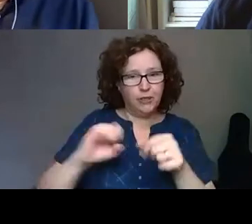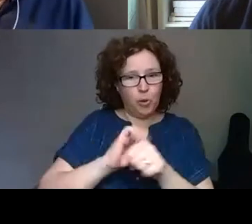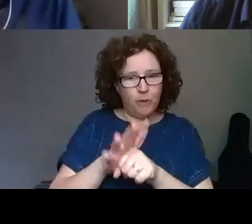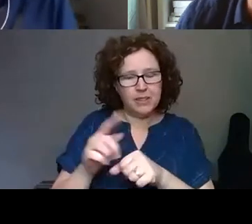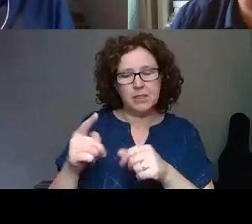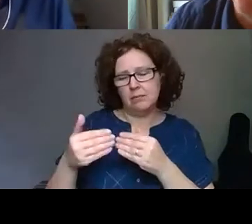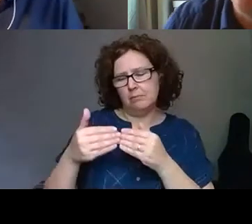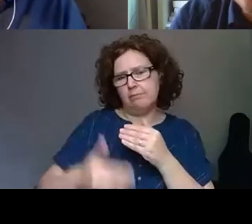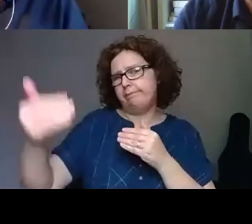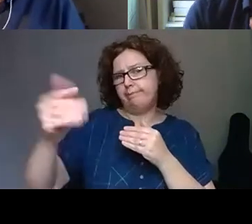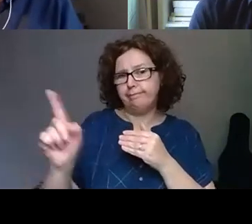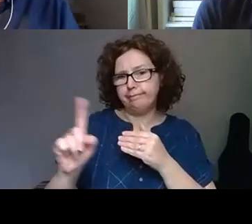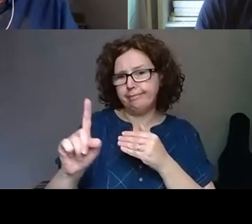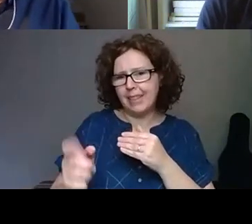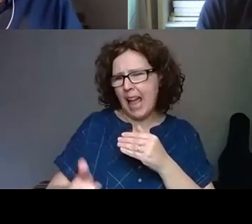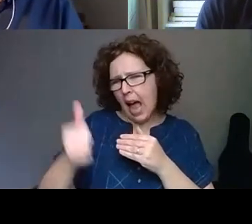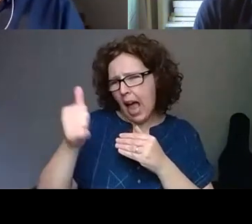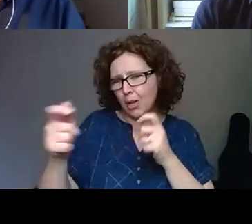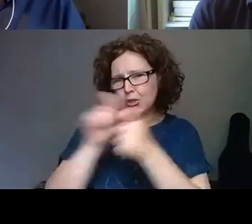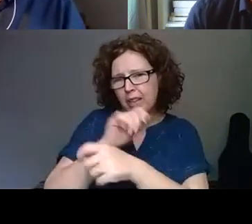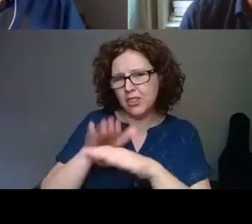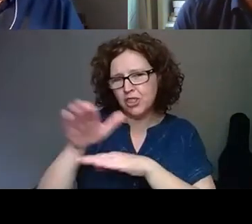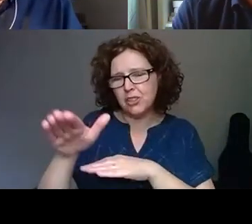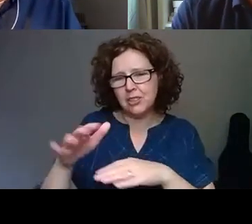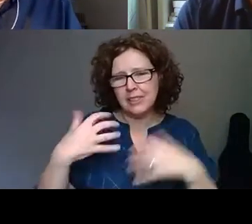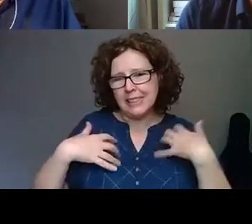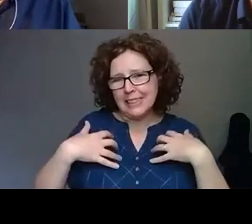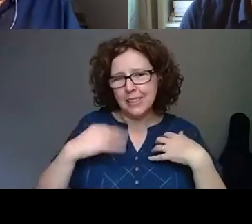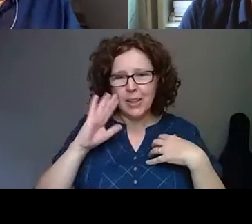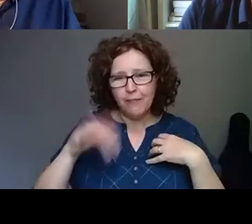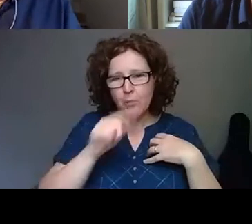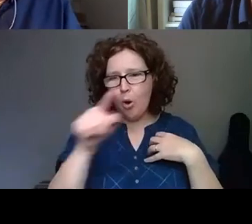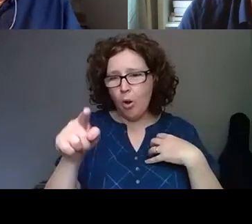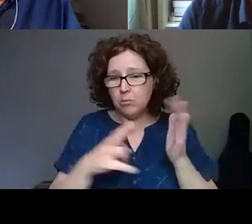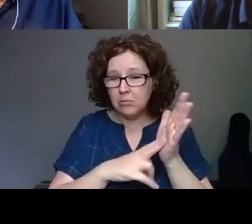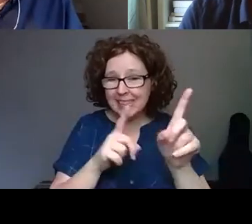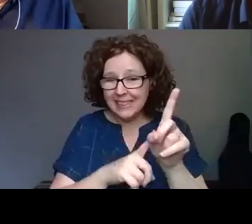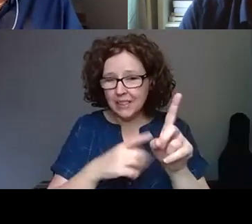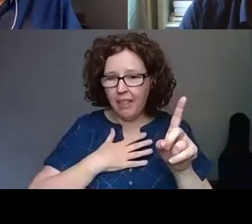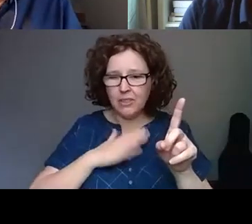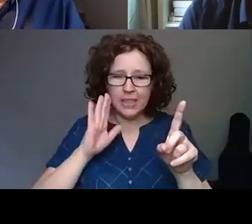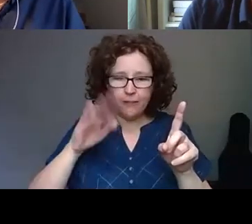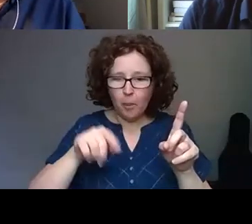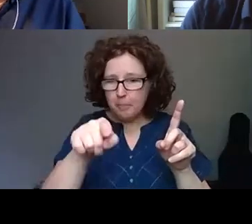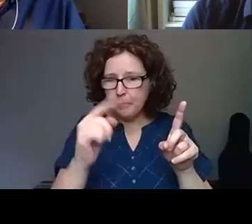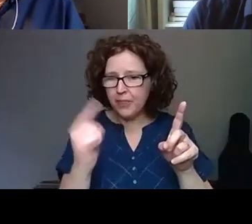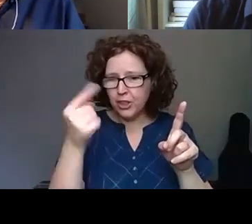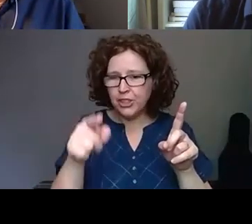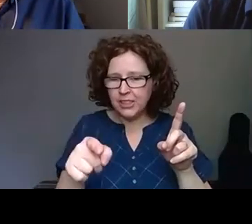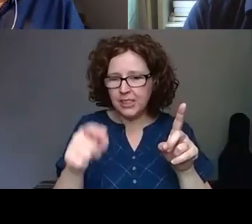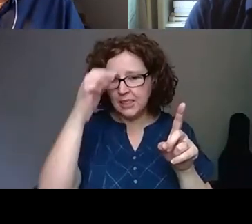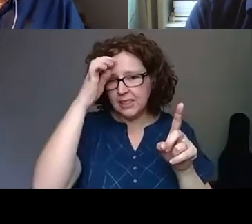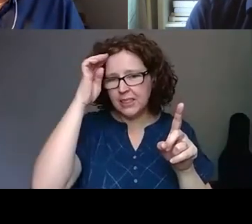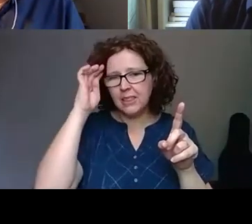How are you changing? I'm really interested to hear from each of you and maybe Nikita, if I can come to you first about, you know, the future